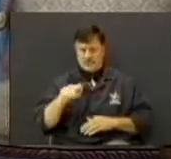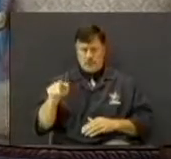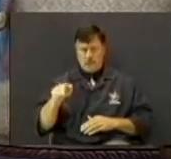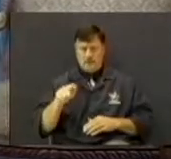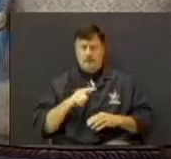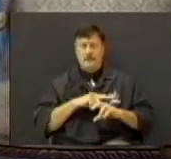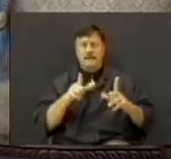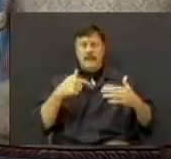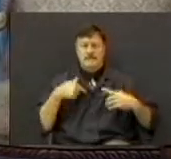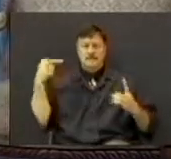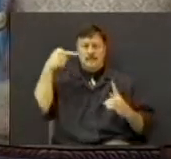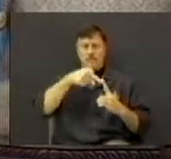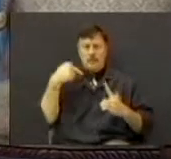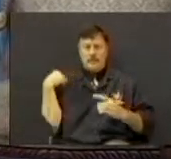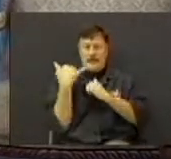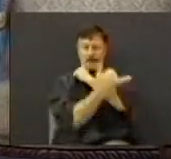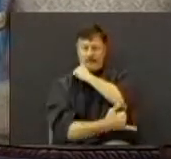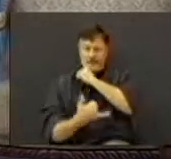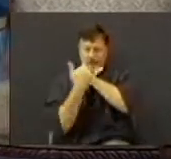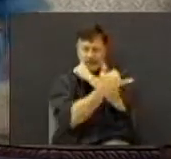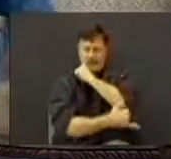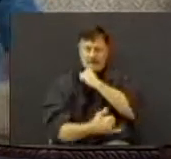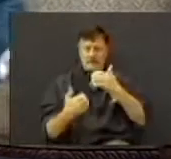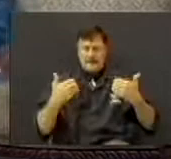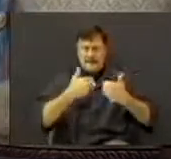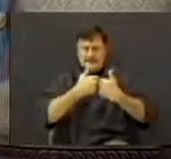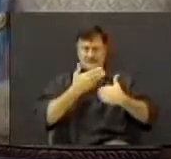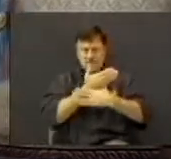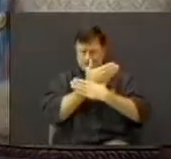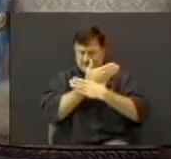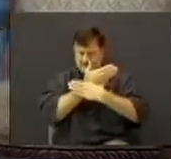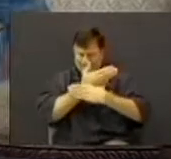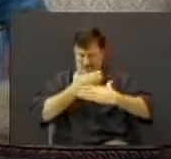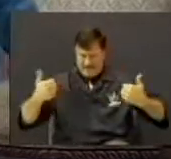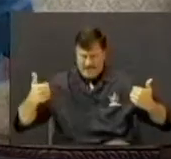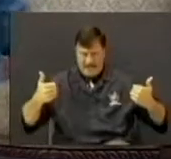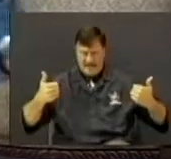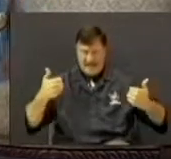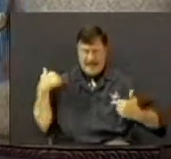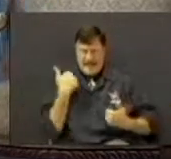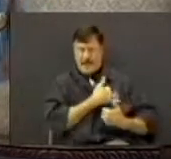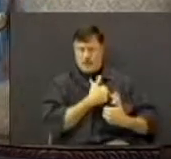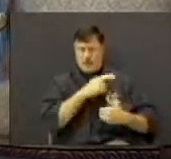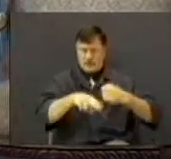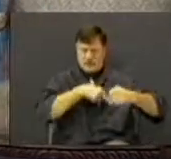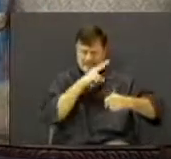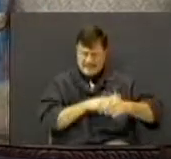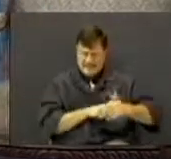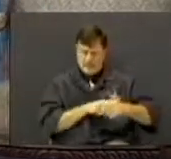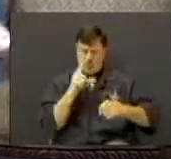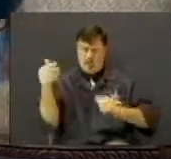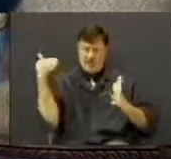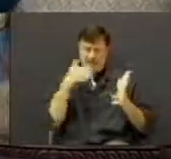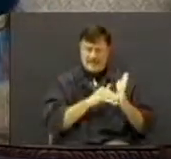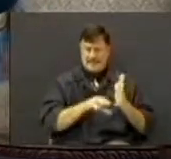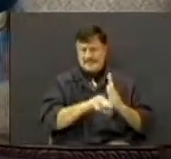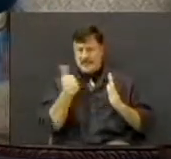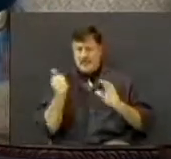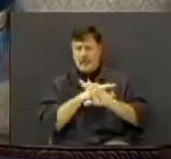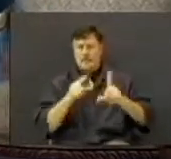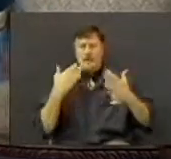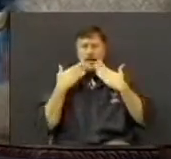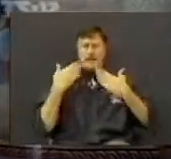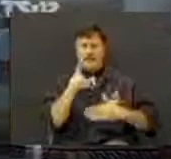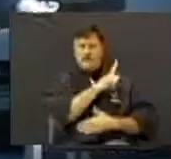It's got to the point in our country is to divide our nation and pit one another against you. Thank God for working mothers. Thank God